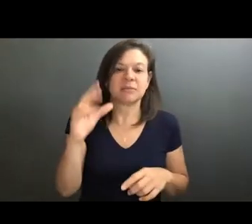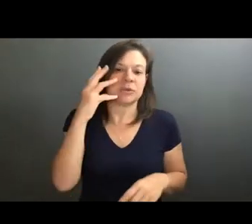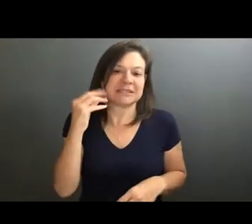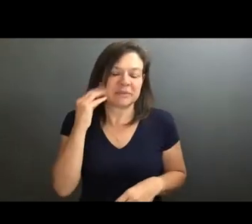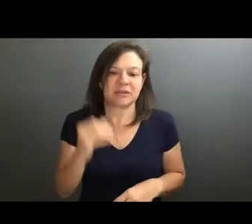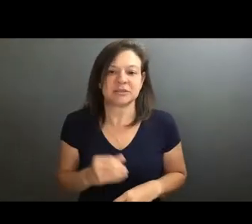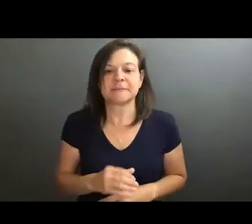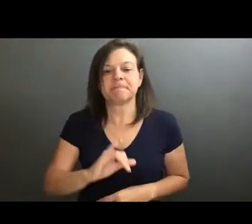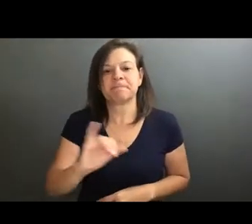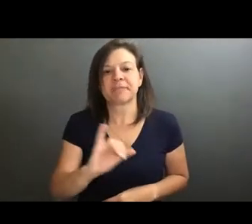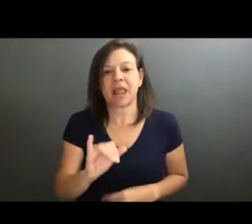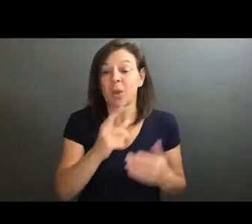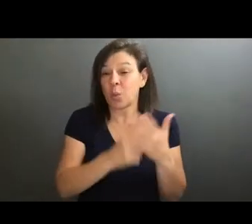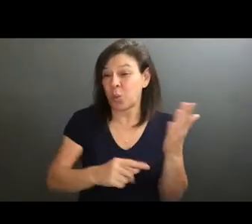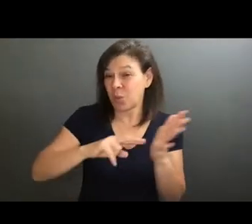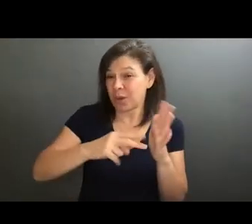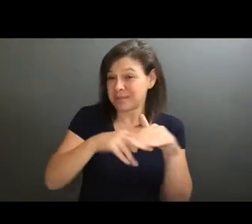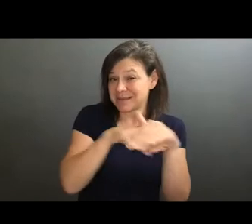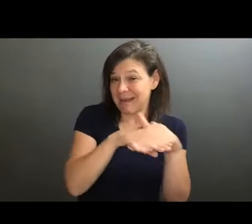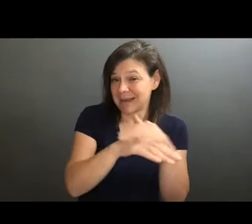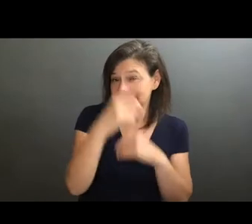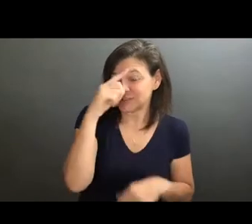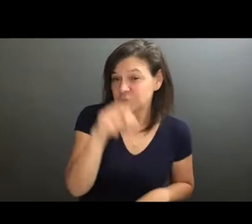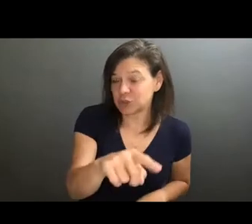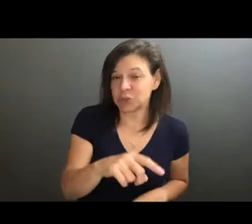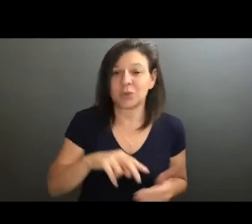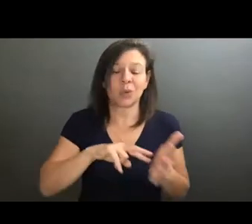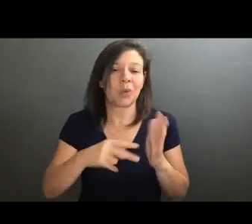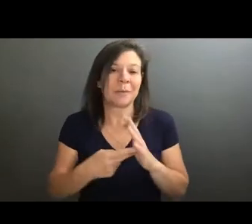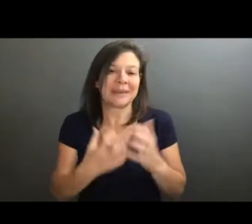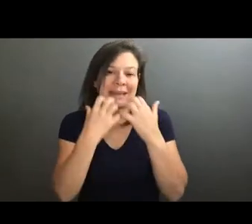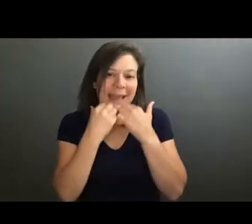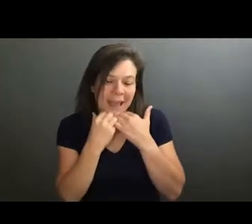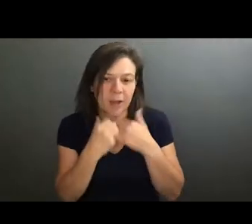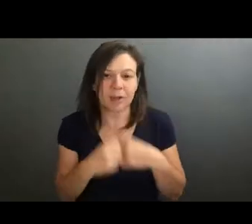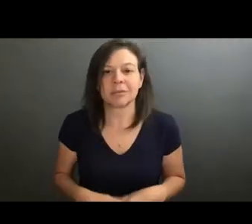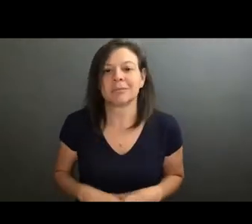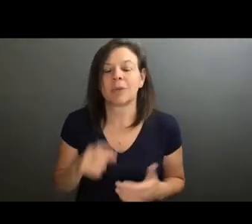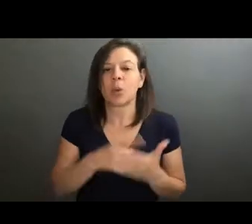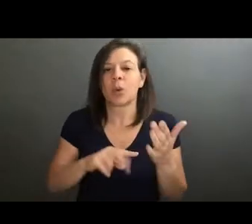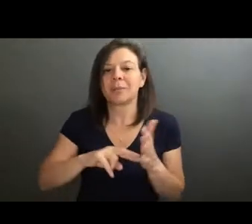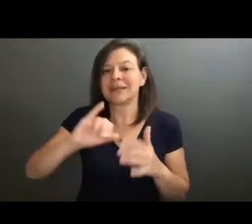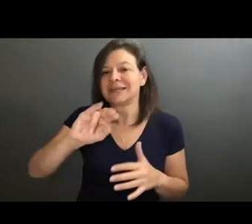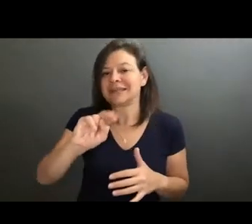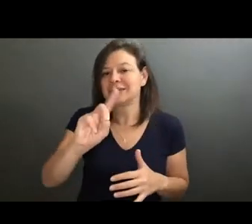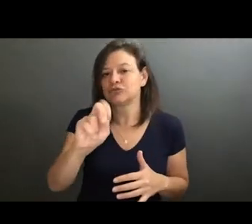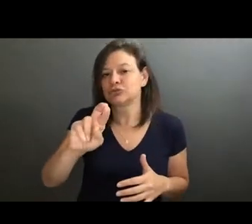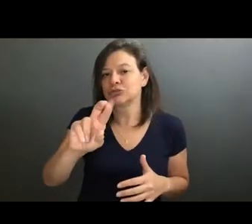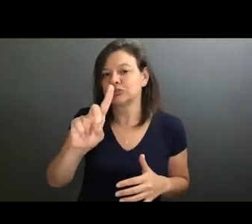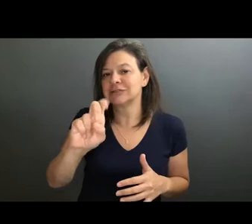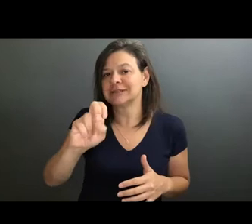such as, like, what is access for you? What is care for you? What is interdependence for you and more?